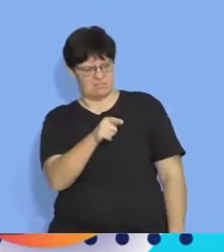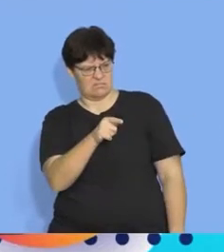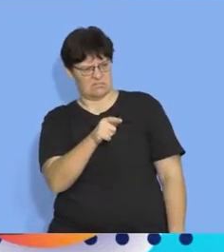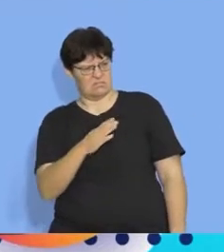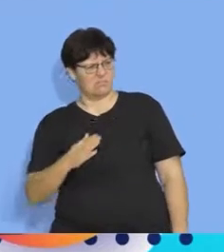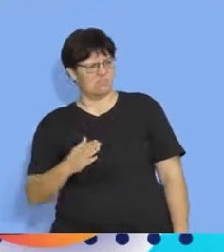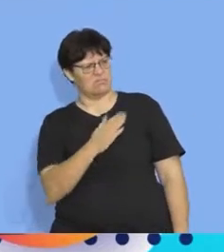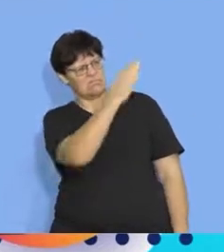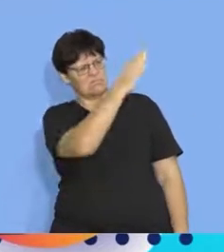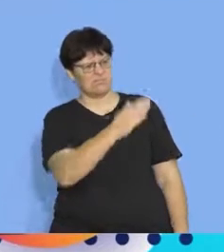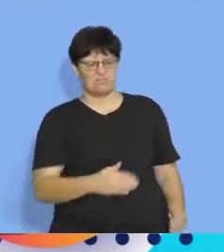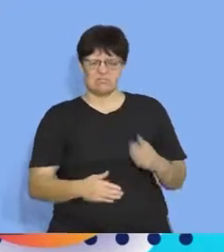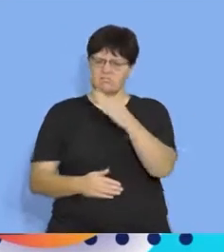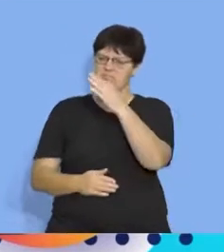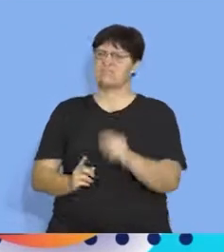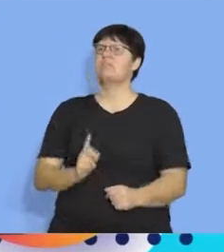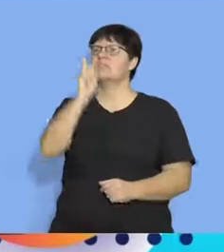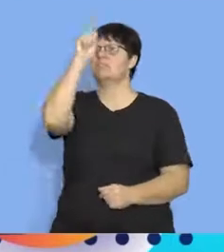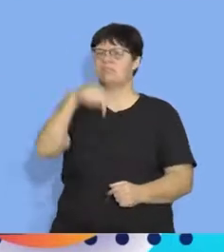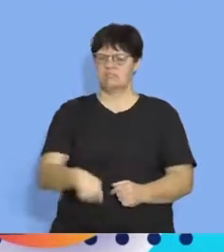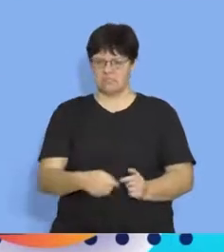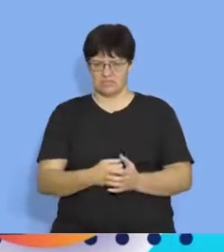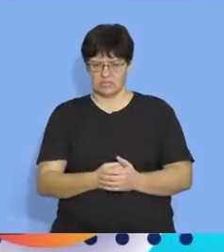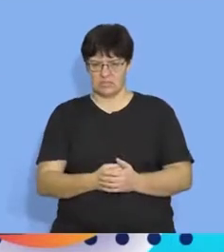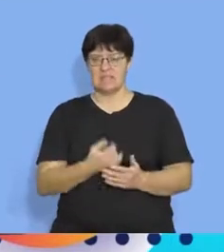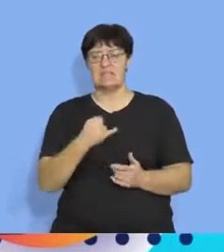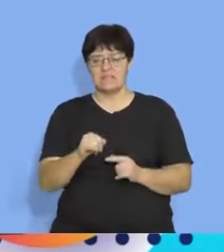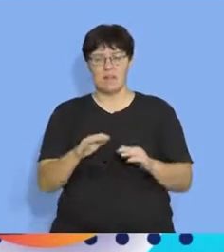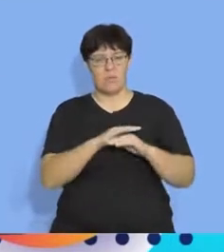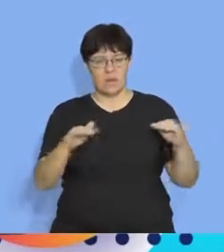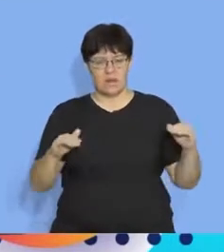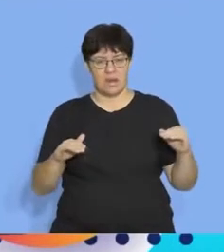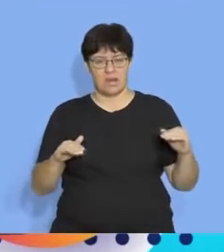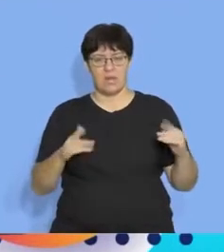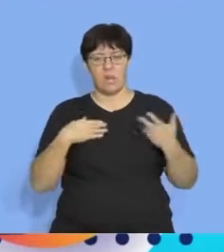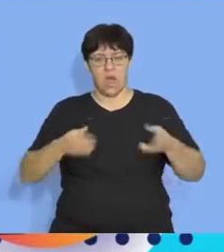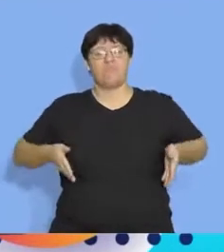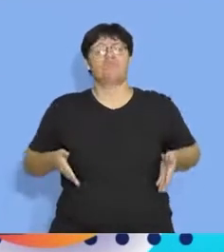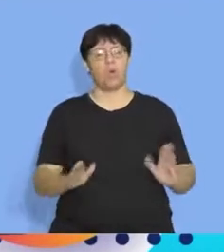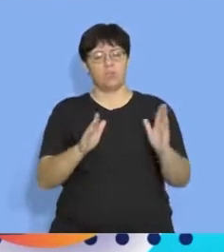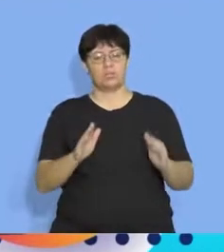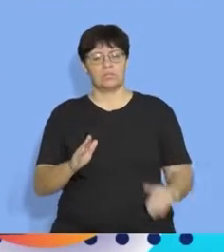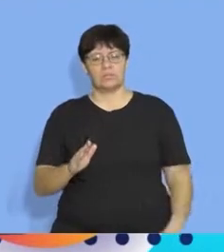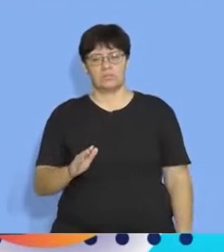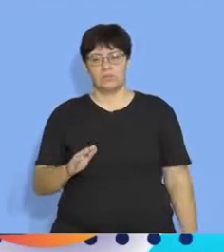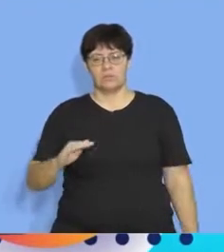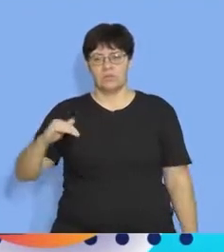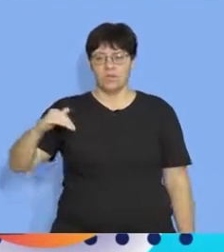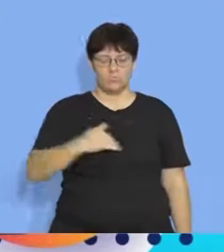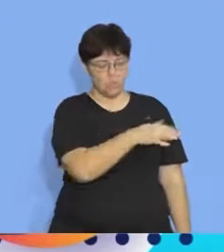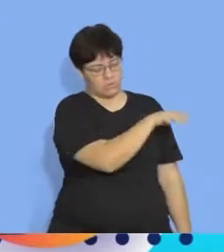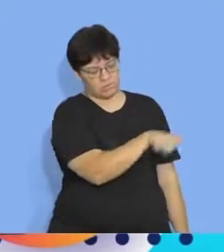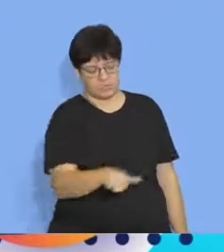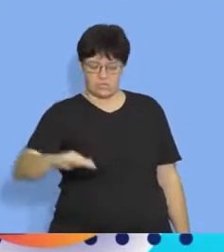tracy you're going left right up down i'm still in one plane because she's on a road so the road